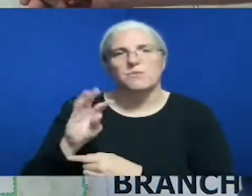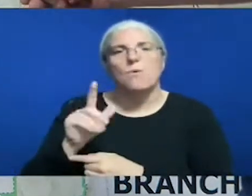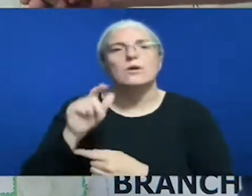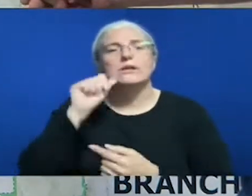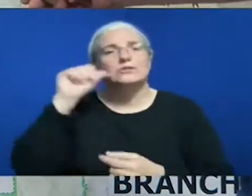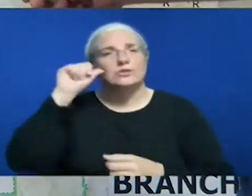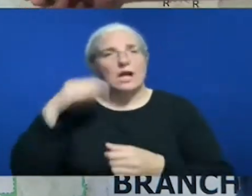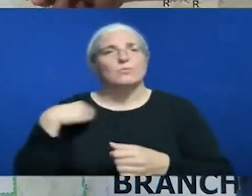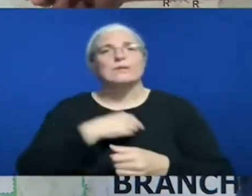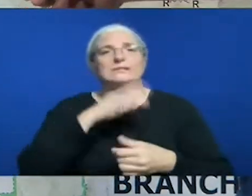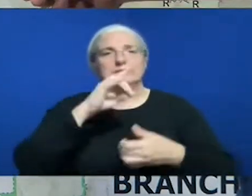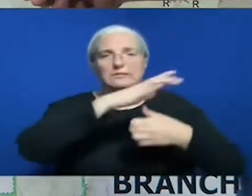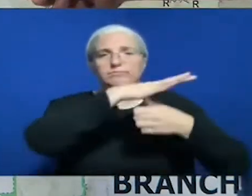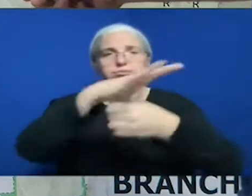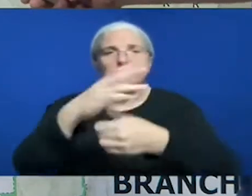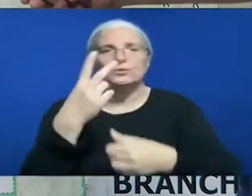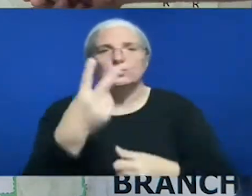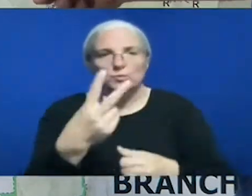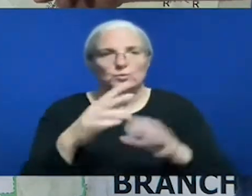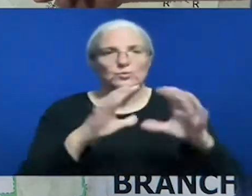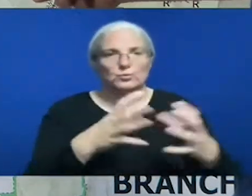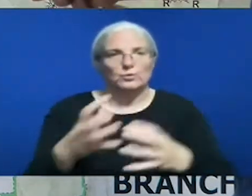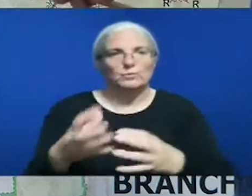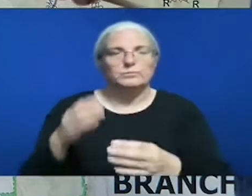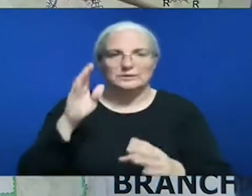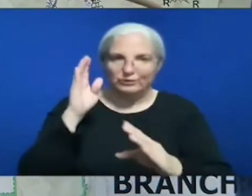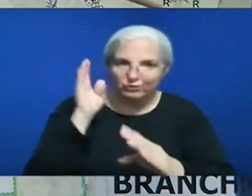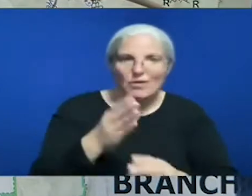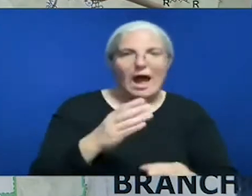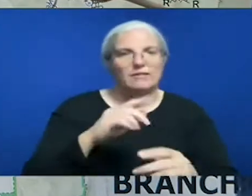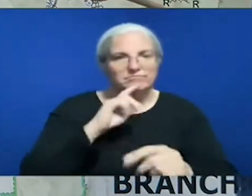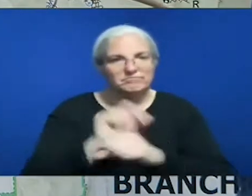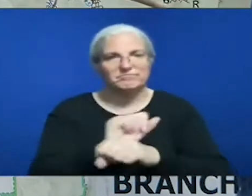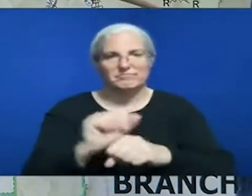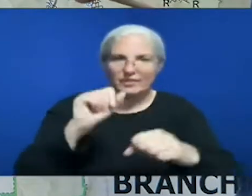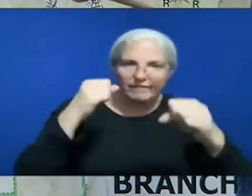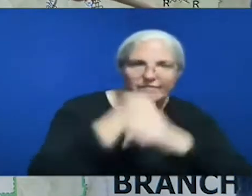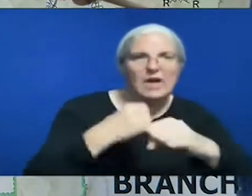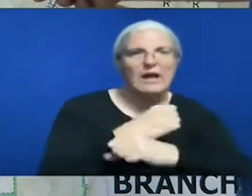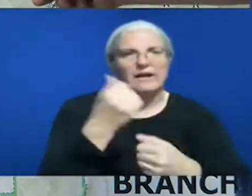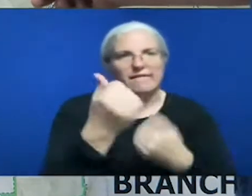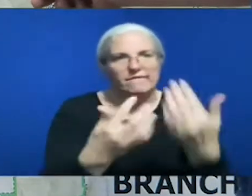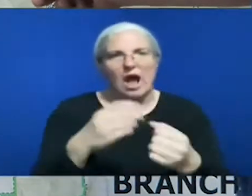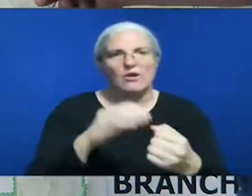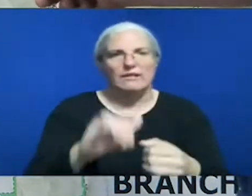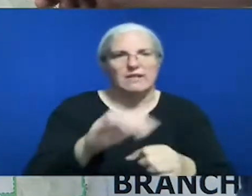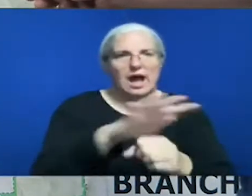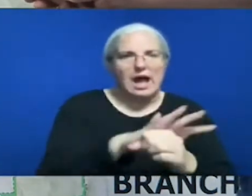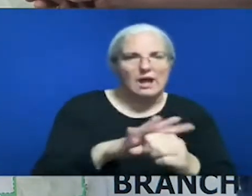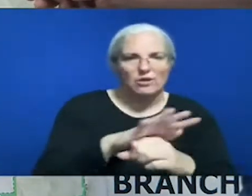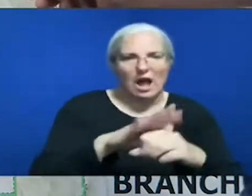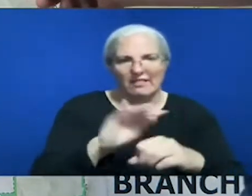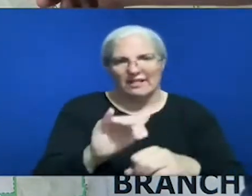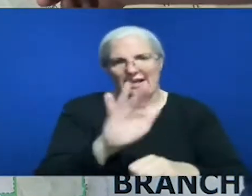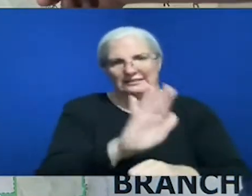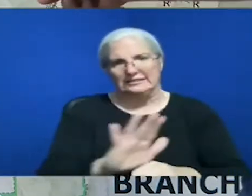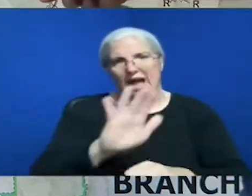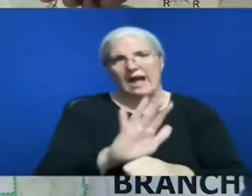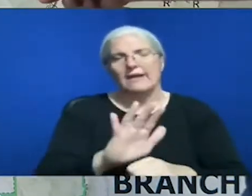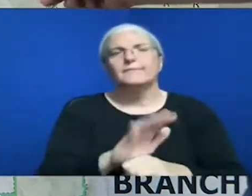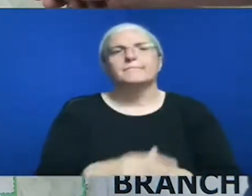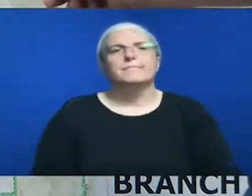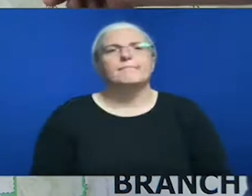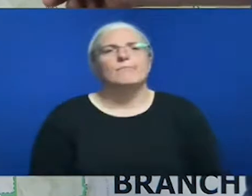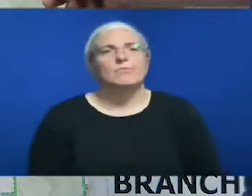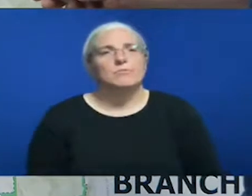direct and put in a hand line along the side of that fire and were able to to contain the spread to the